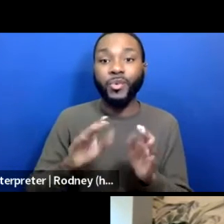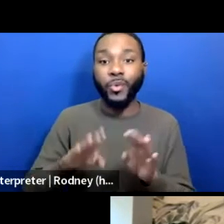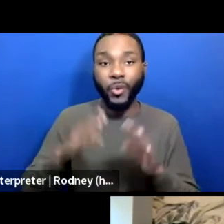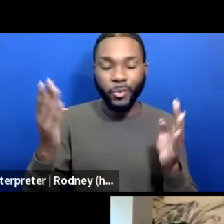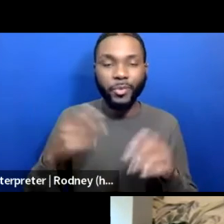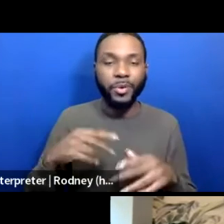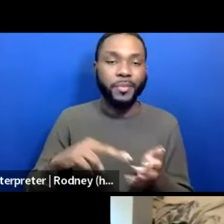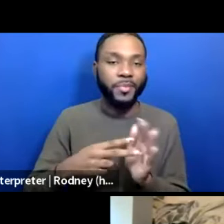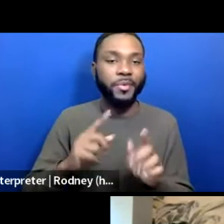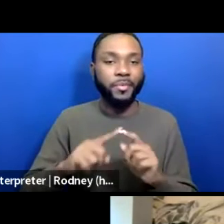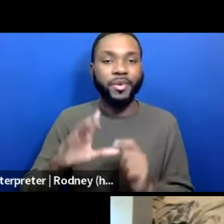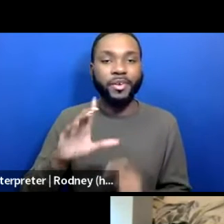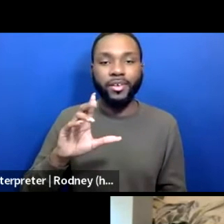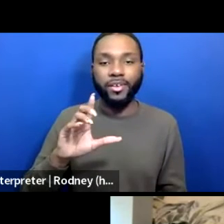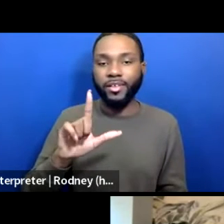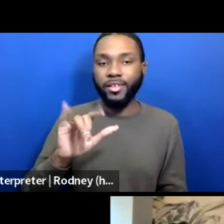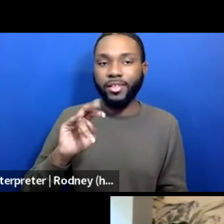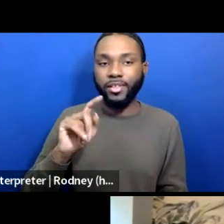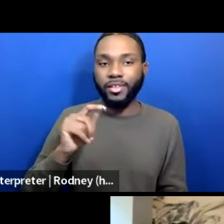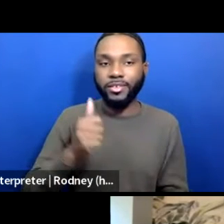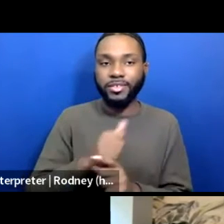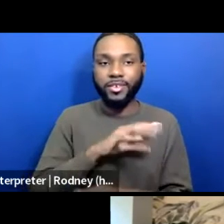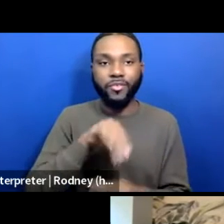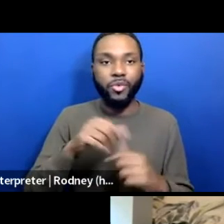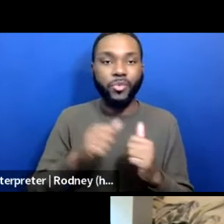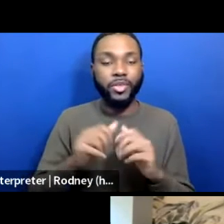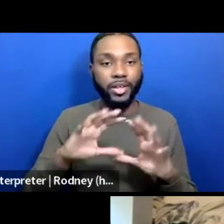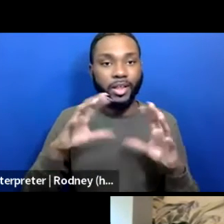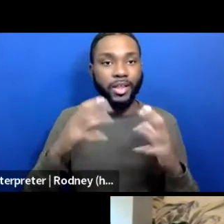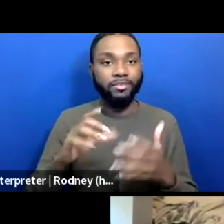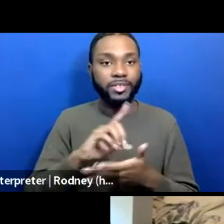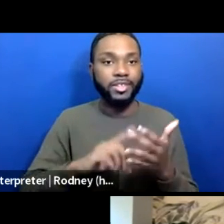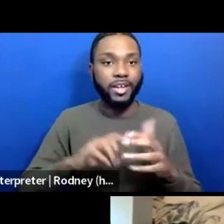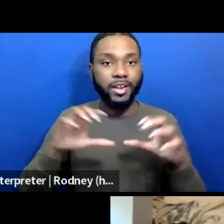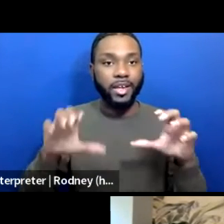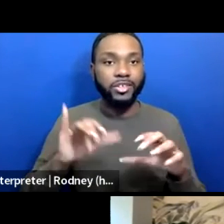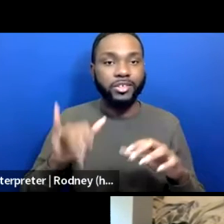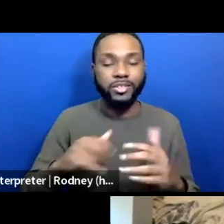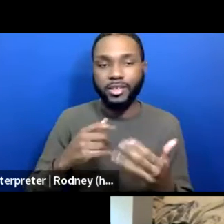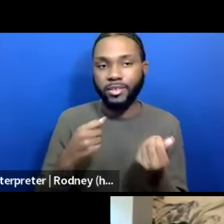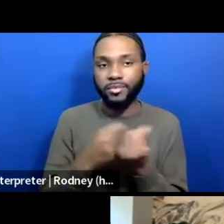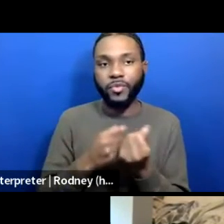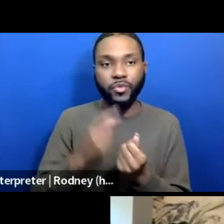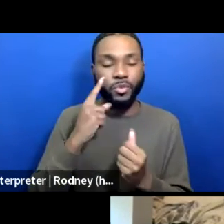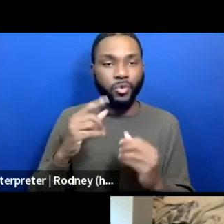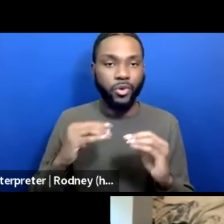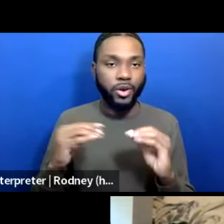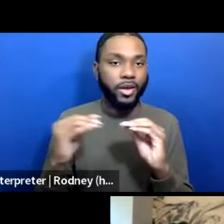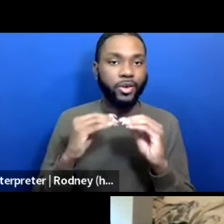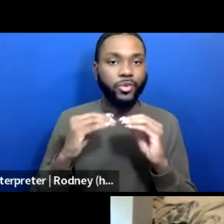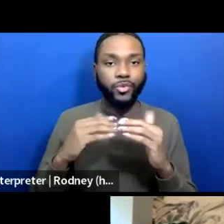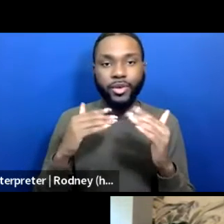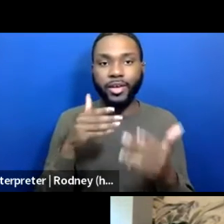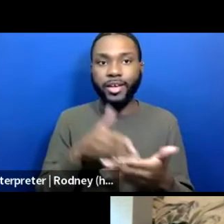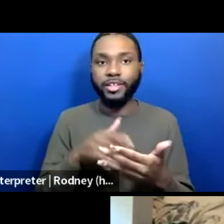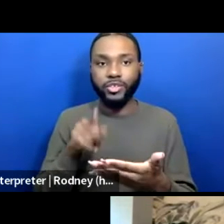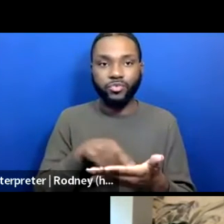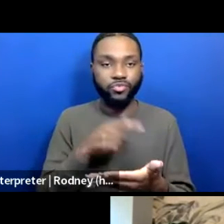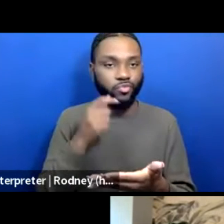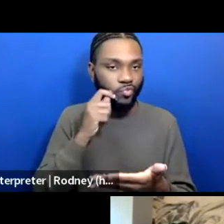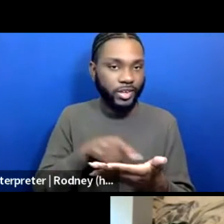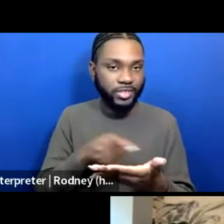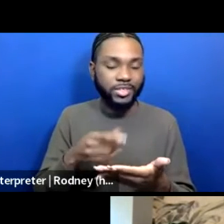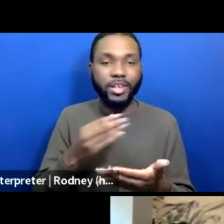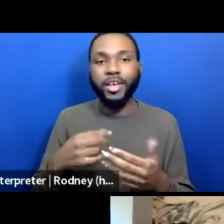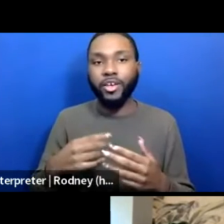Clint is also a part of the collective design action that is advocating for more equitable, anti-racist, and humane spaces.